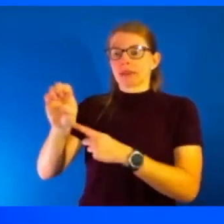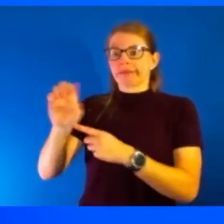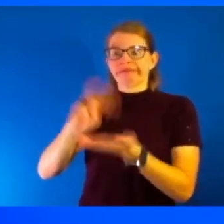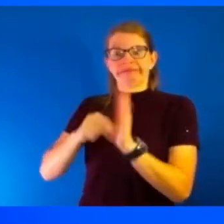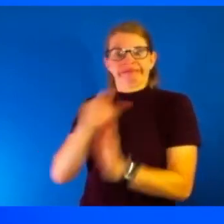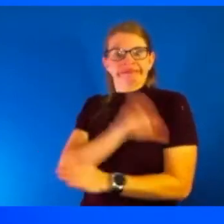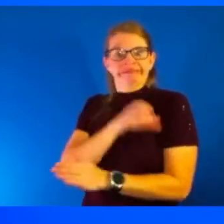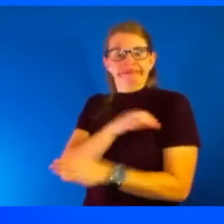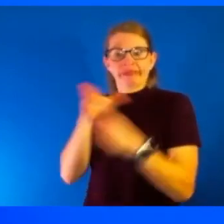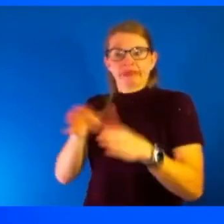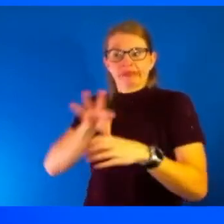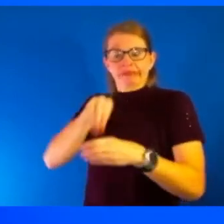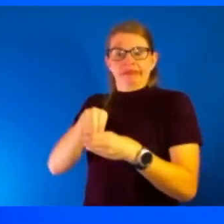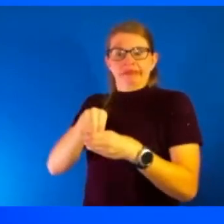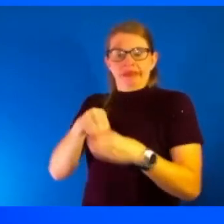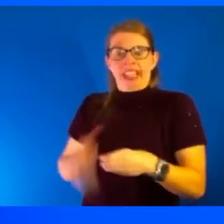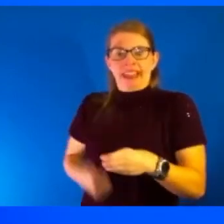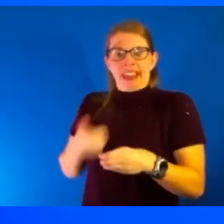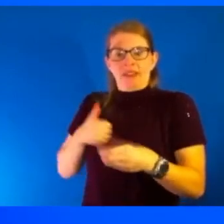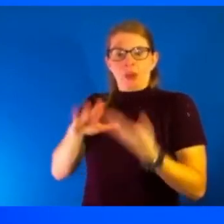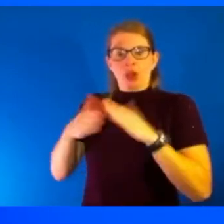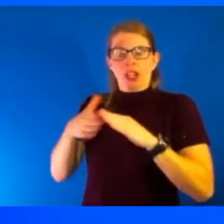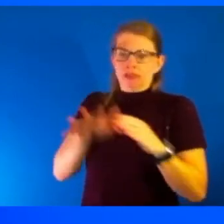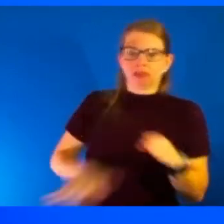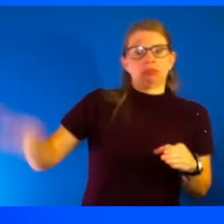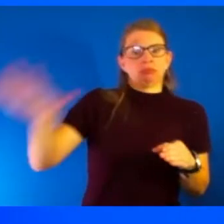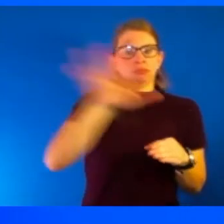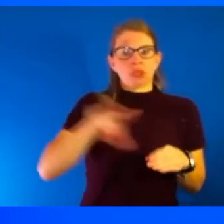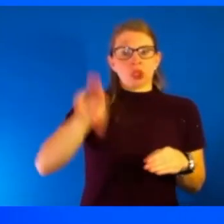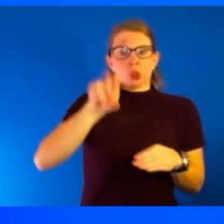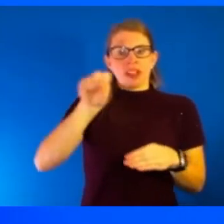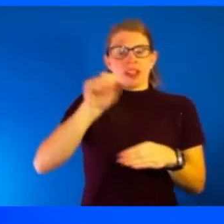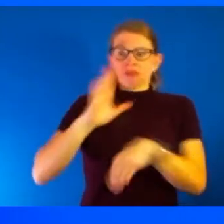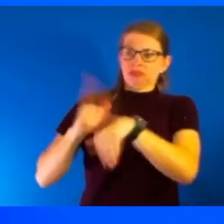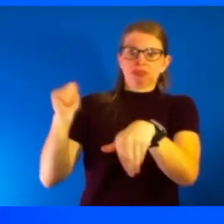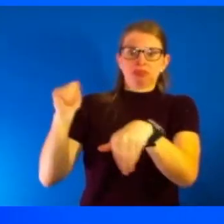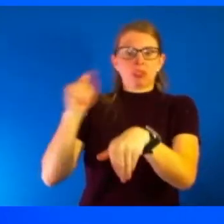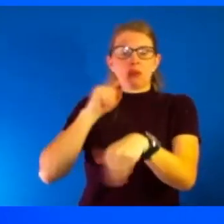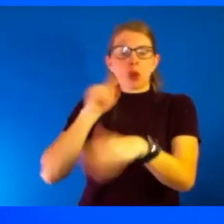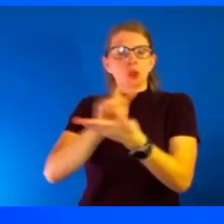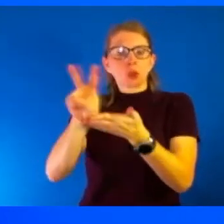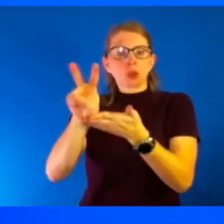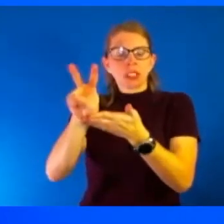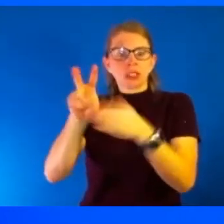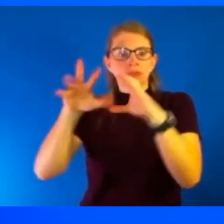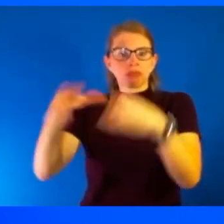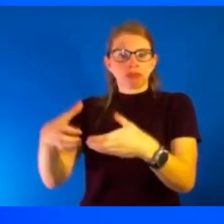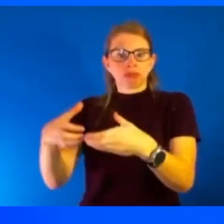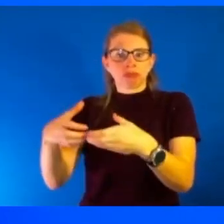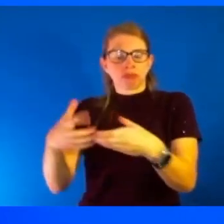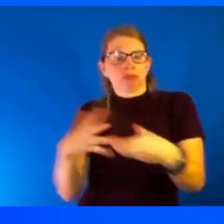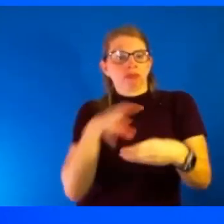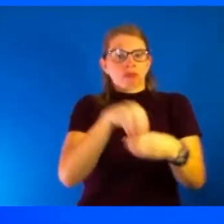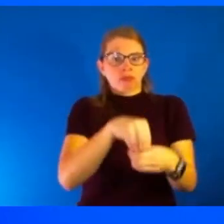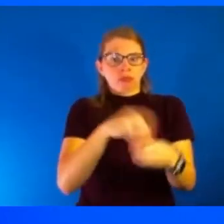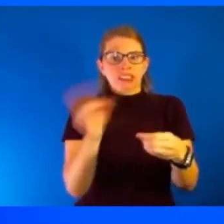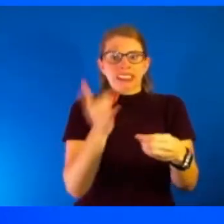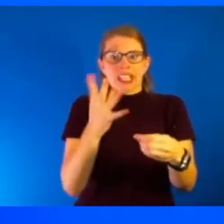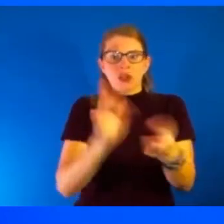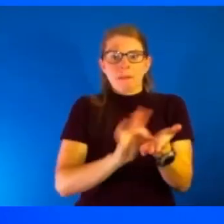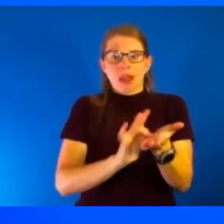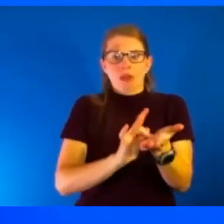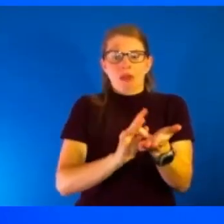communities all around the country. And they can get called up for two week stints to be part of these disaster medical assistance teams.